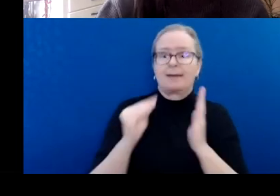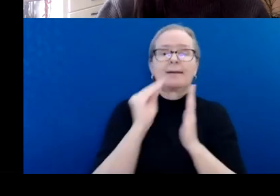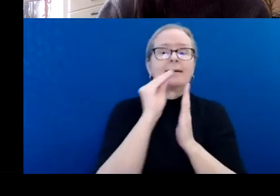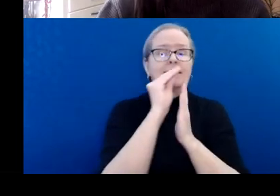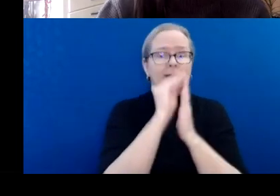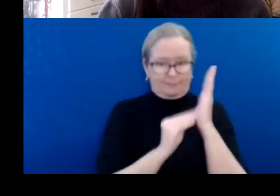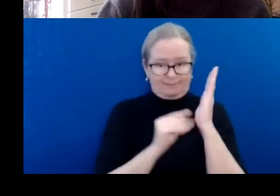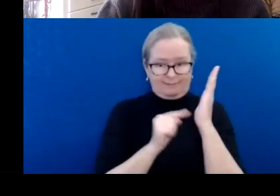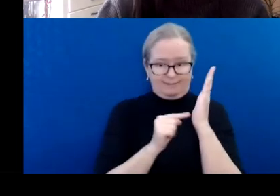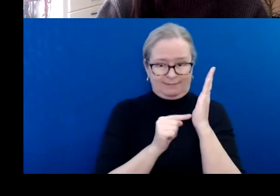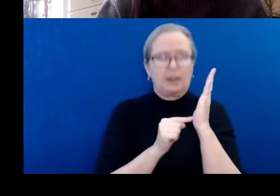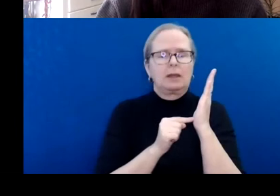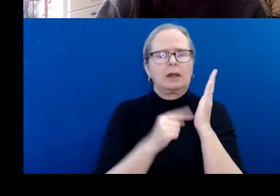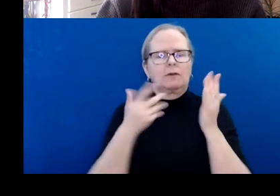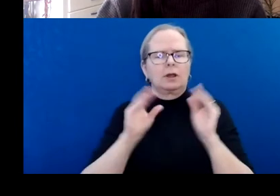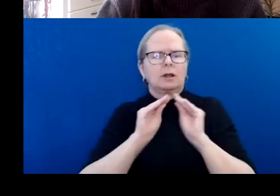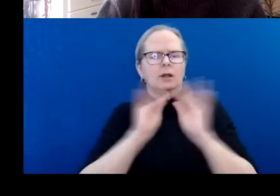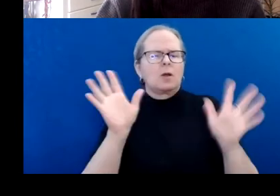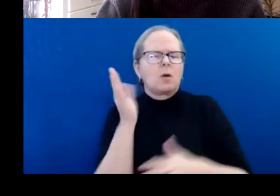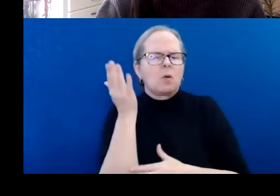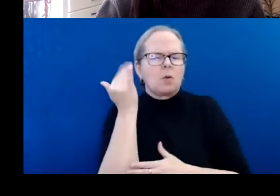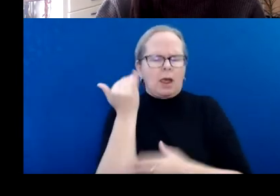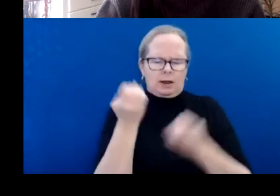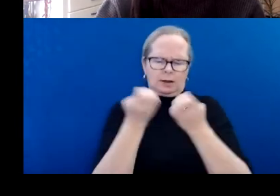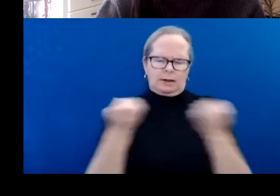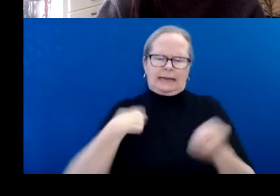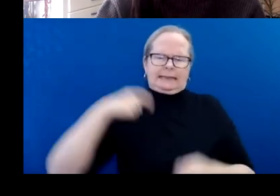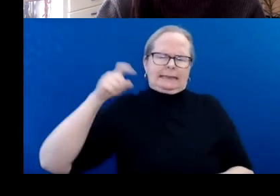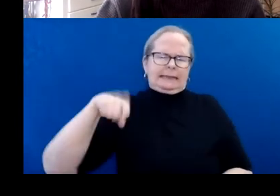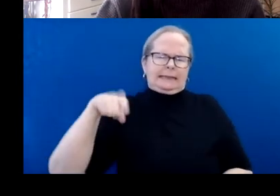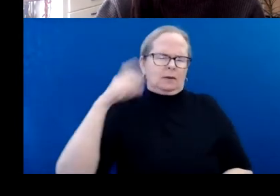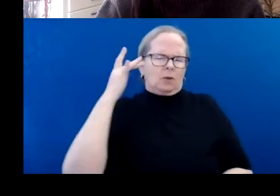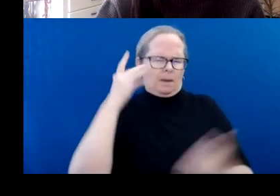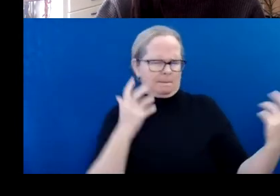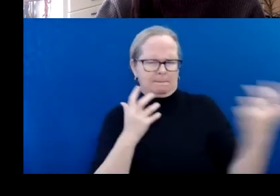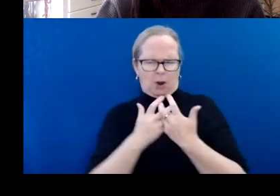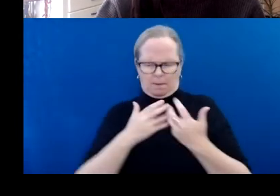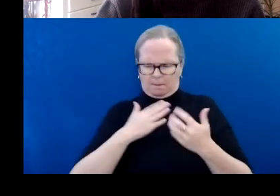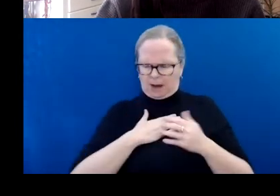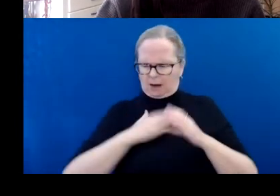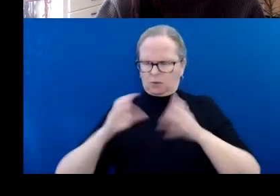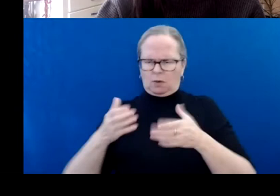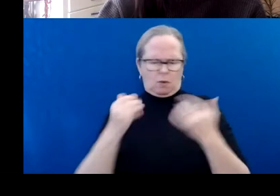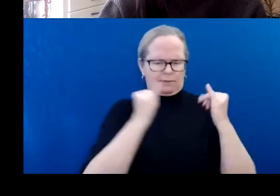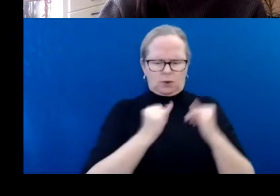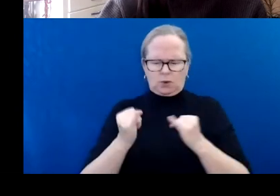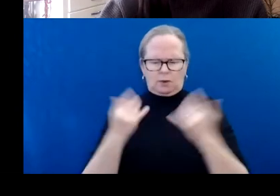related and relevant to the completion and success of your proposed activities and goals.